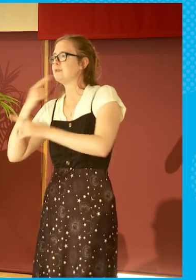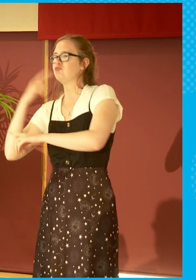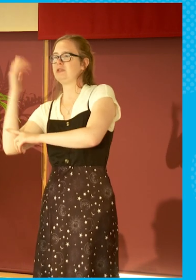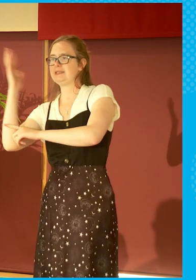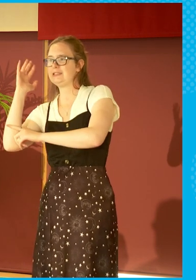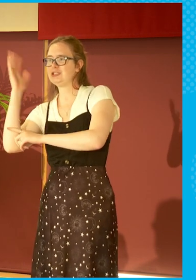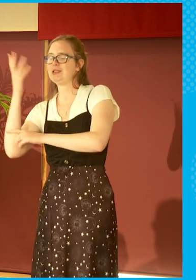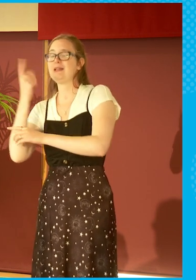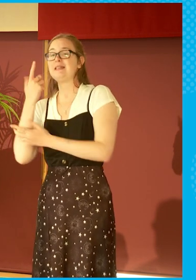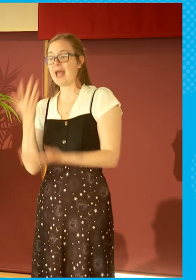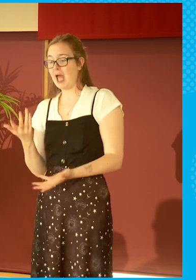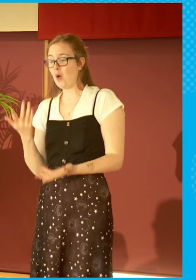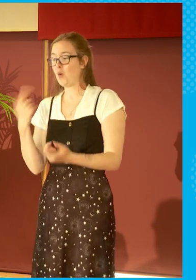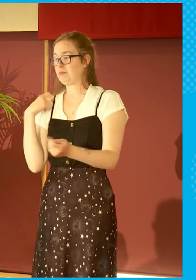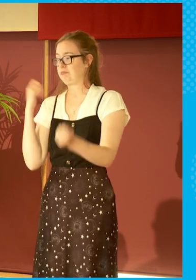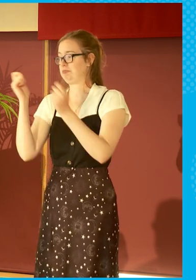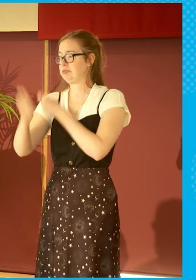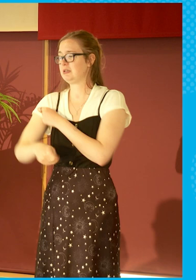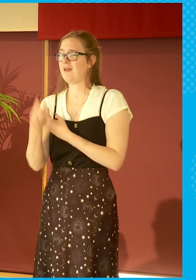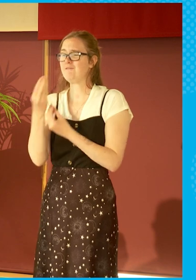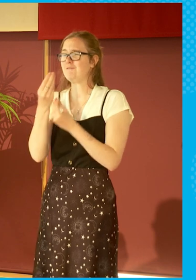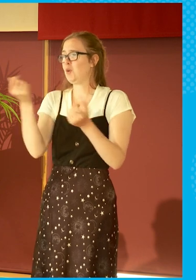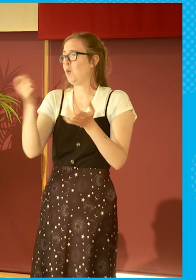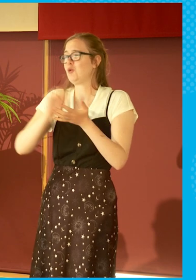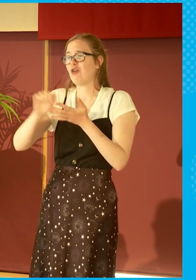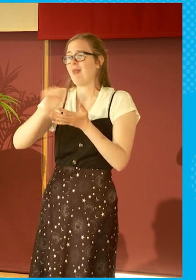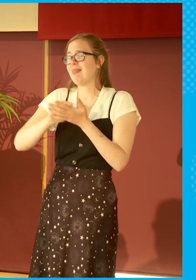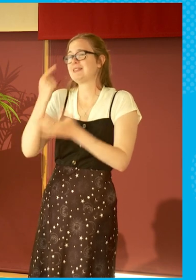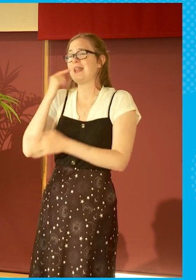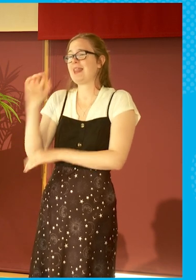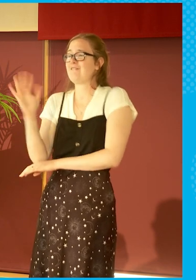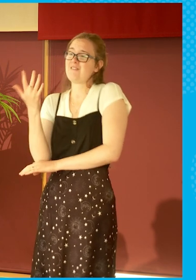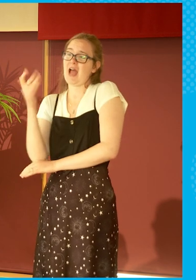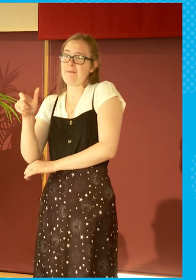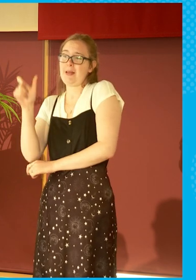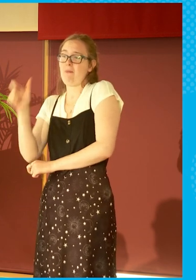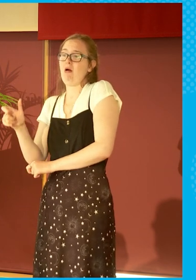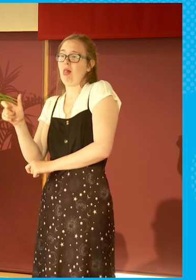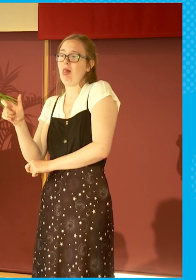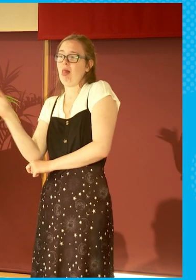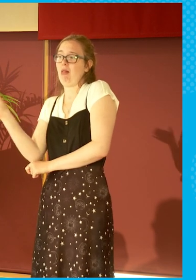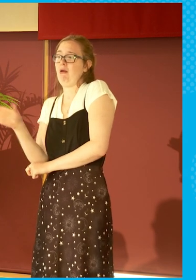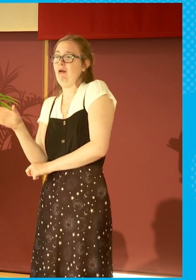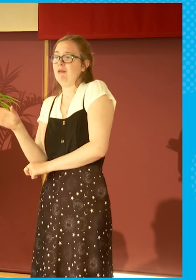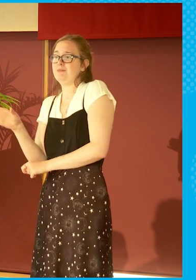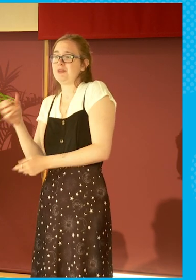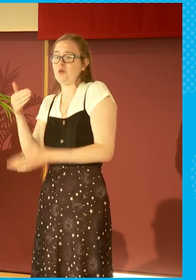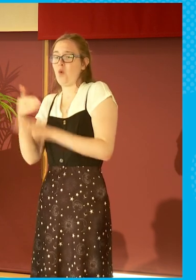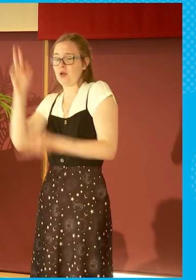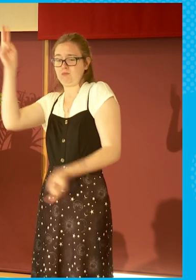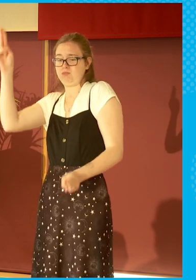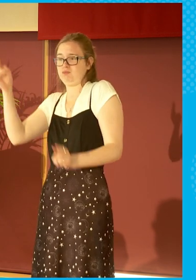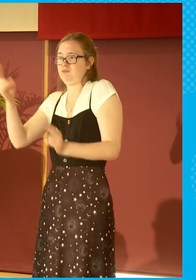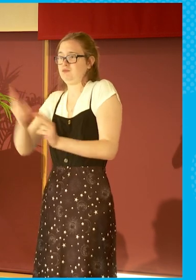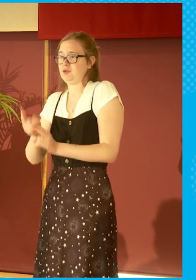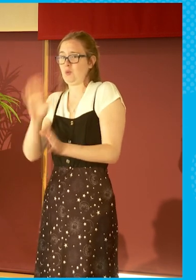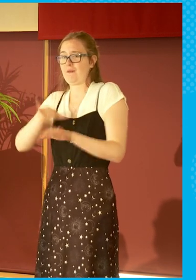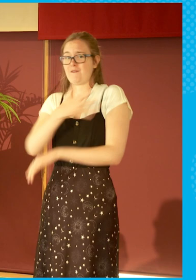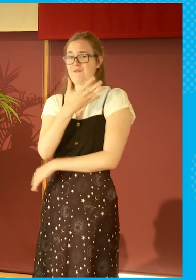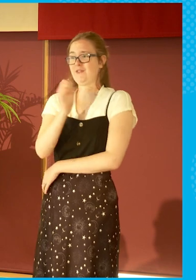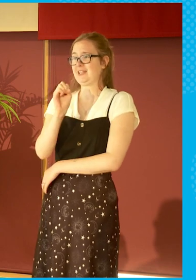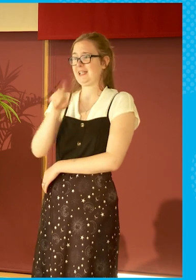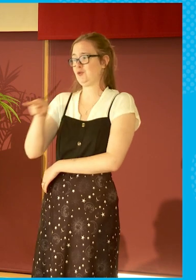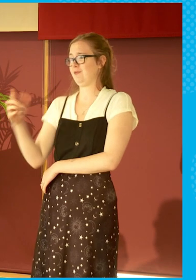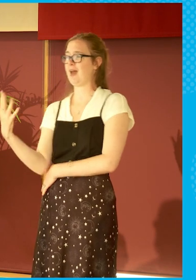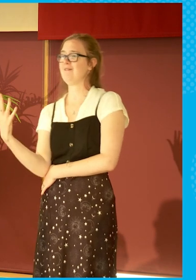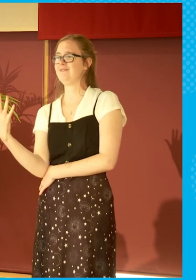a couple of journalists, roughly, and about five people working on air. The number of jobs has markedly shrunk. So there's